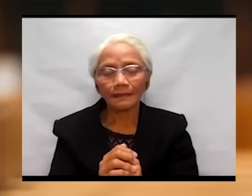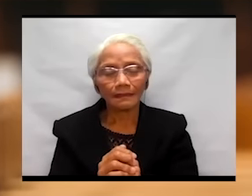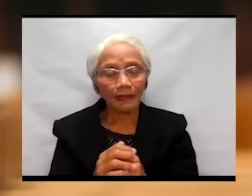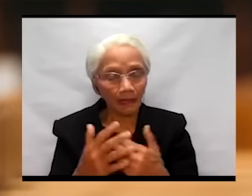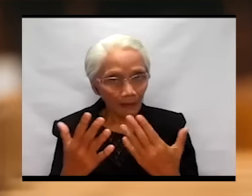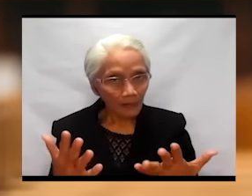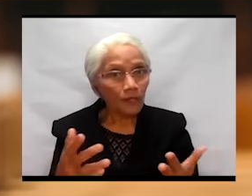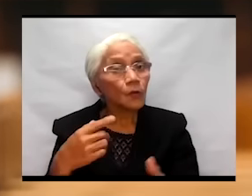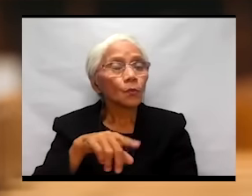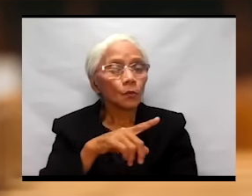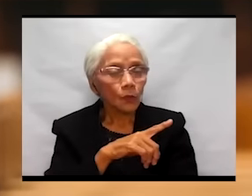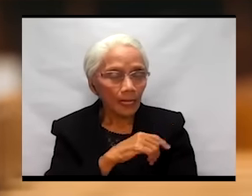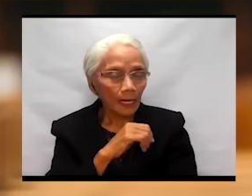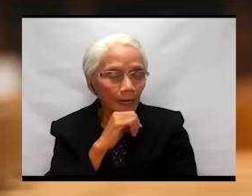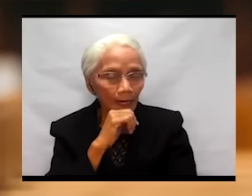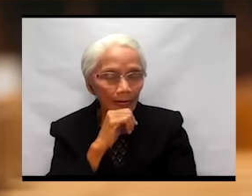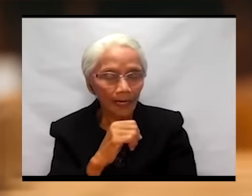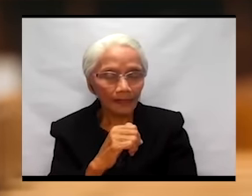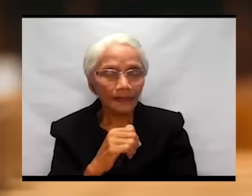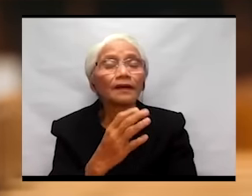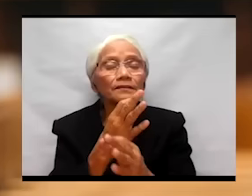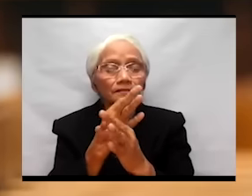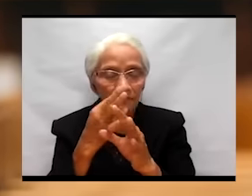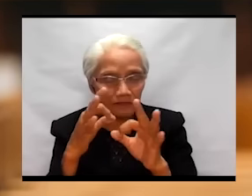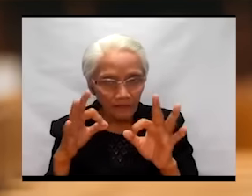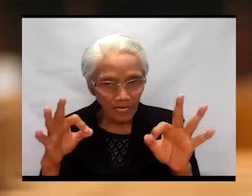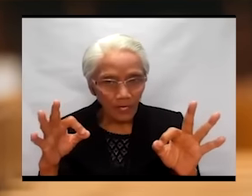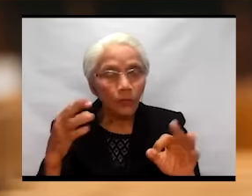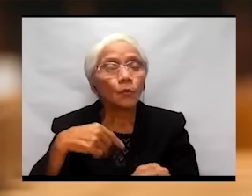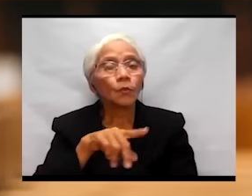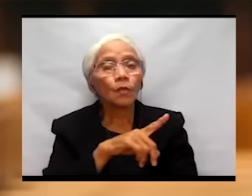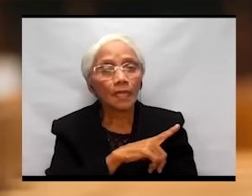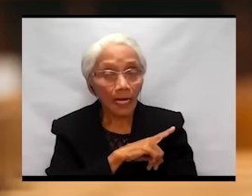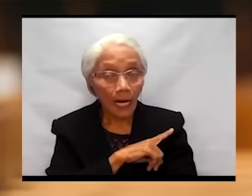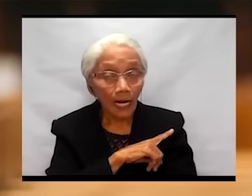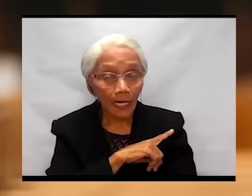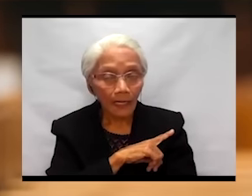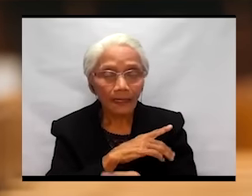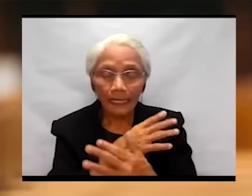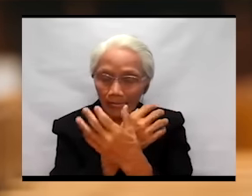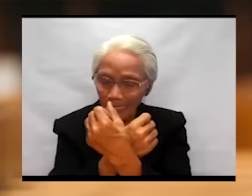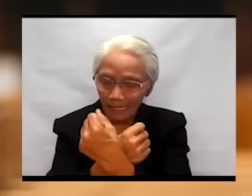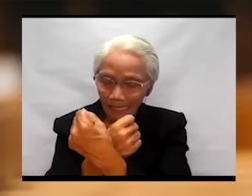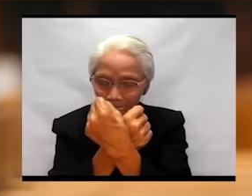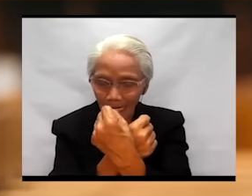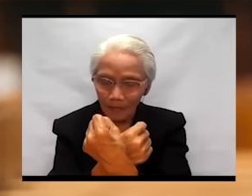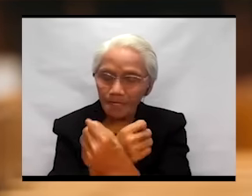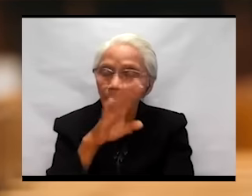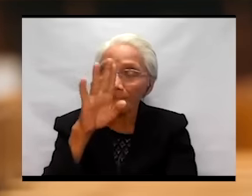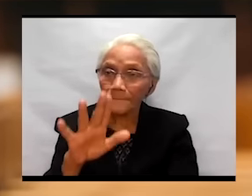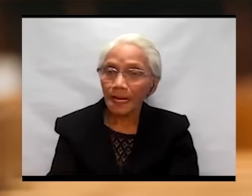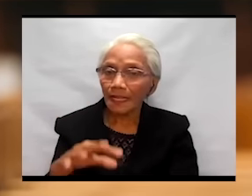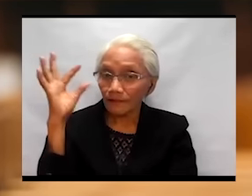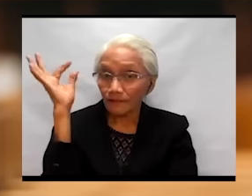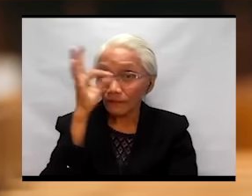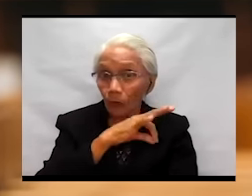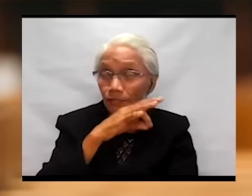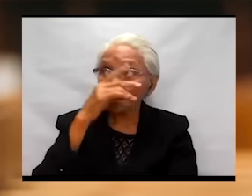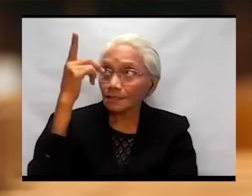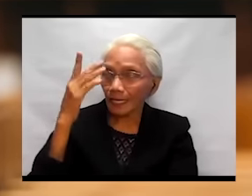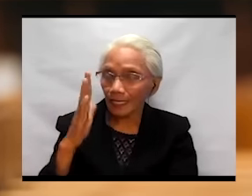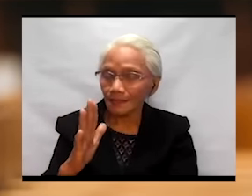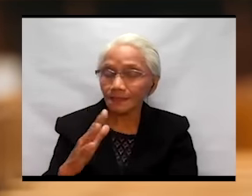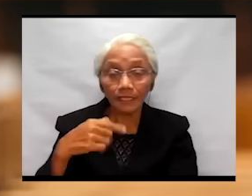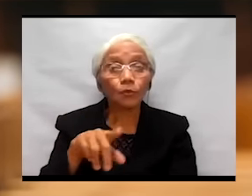We are slaves by the false gods that we are serving. Only